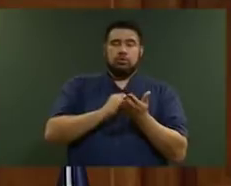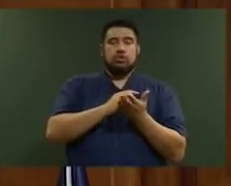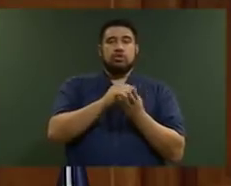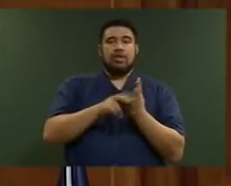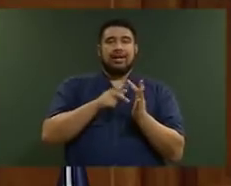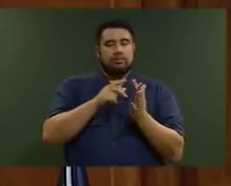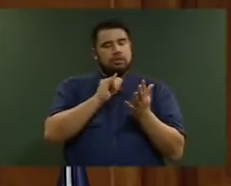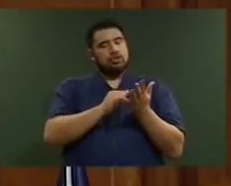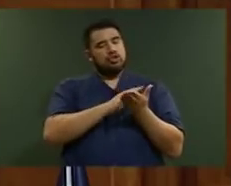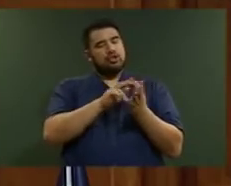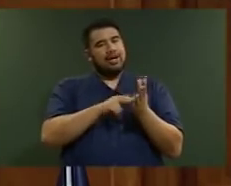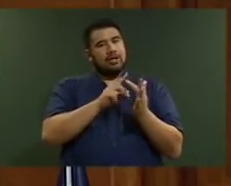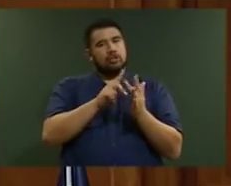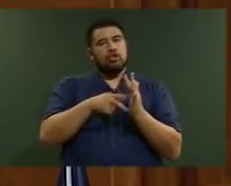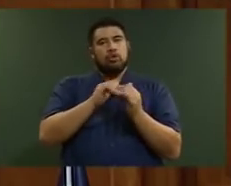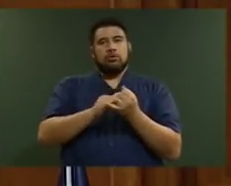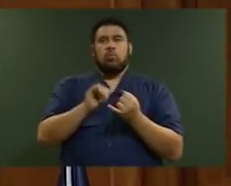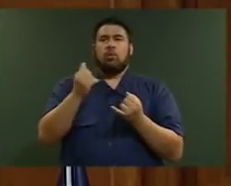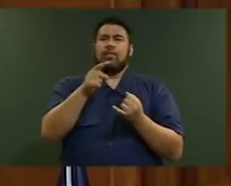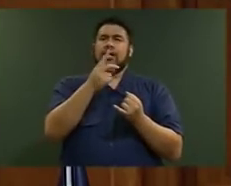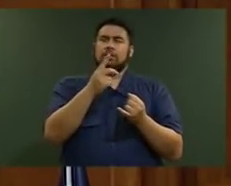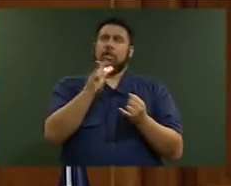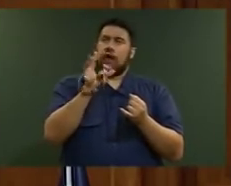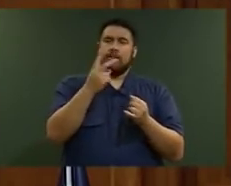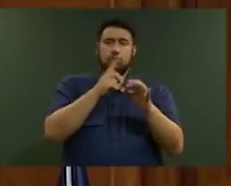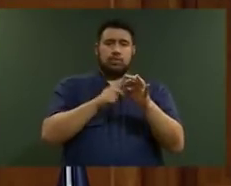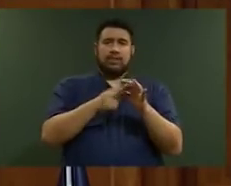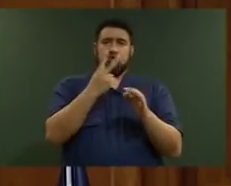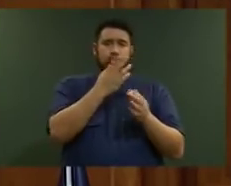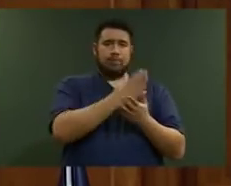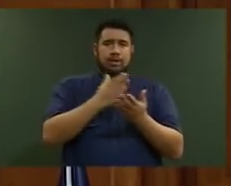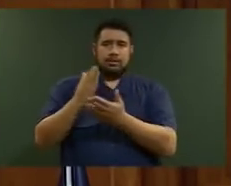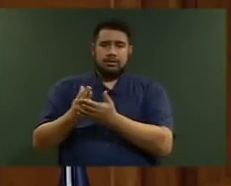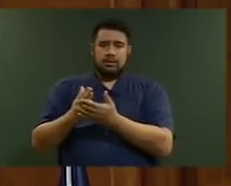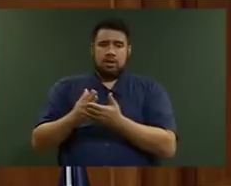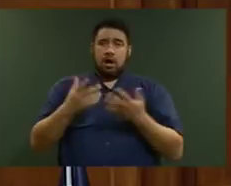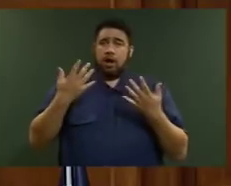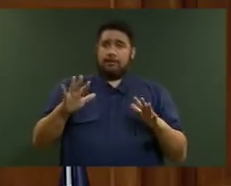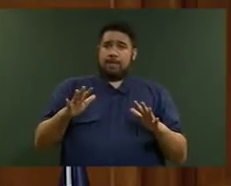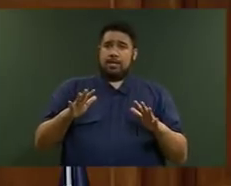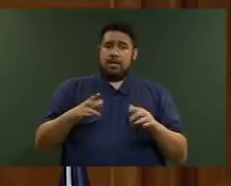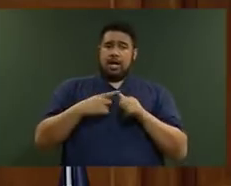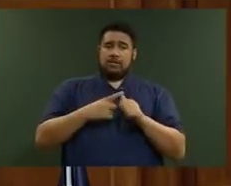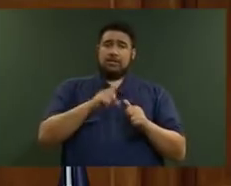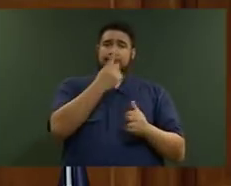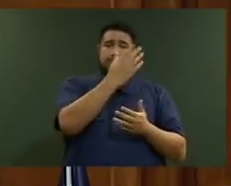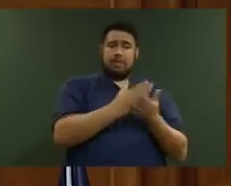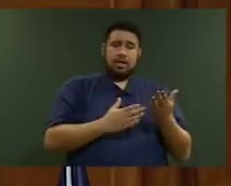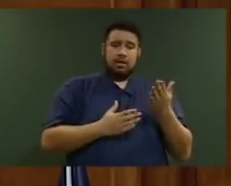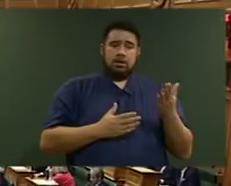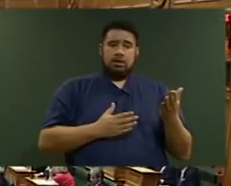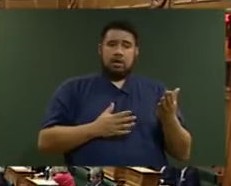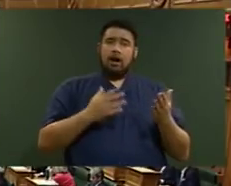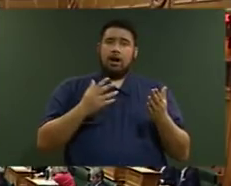there are distinctly two limbs to the question, and we all know that I have met the threshold by addressing the first limb. If